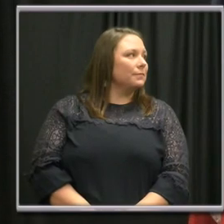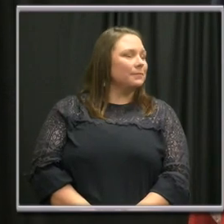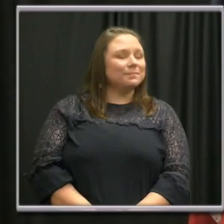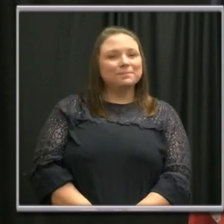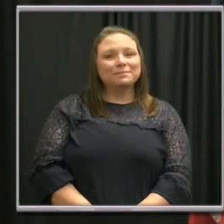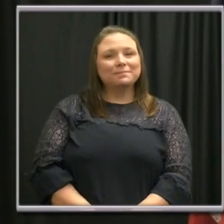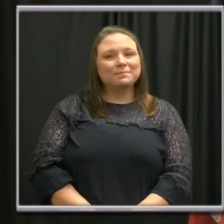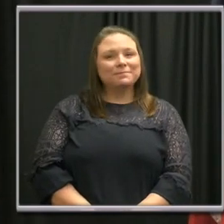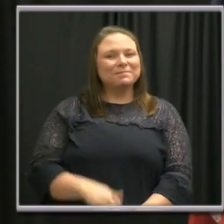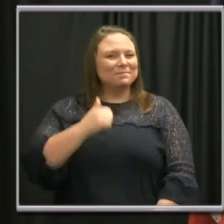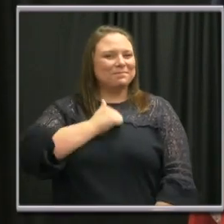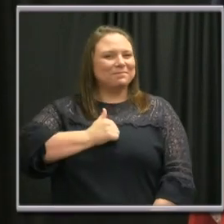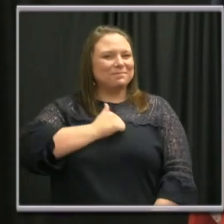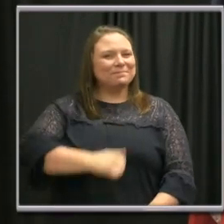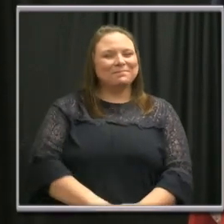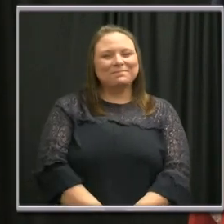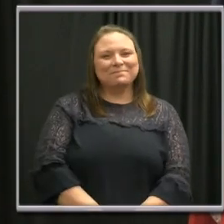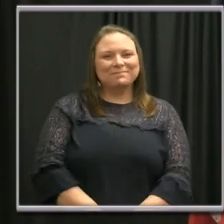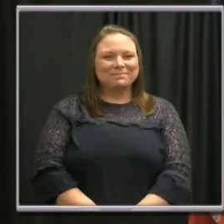Sorry.